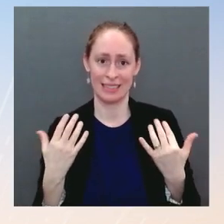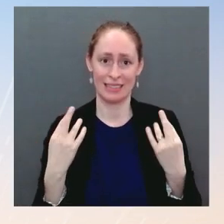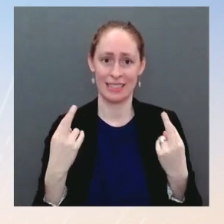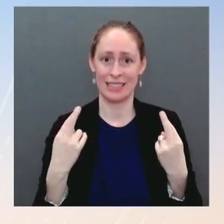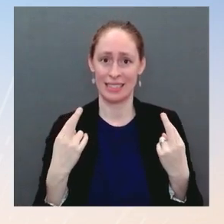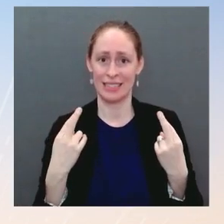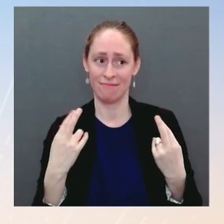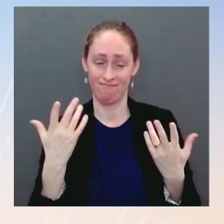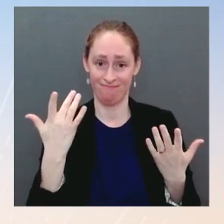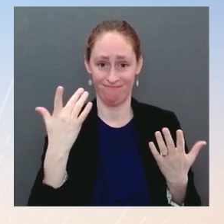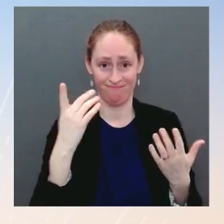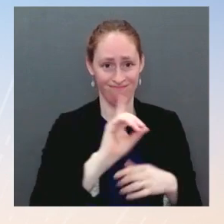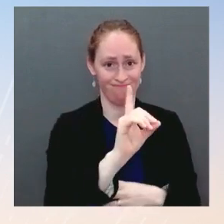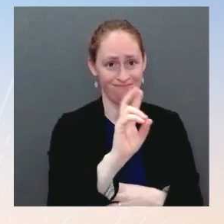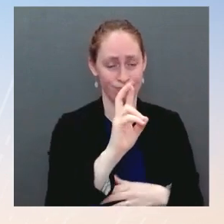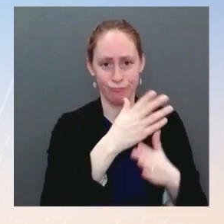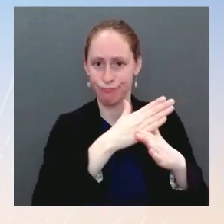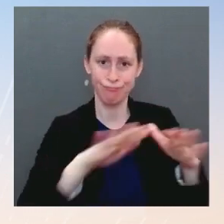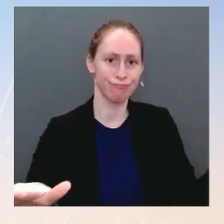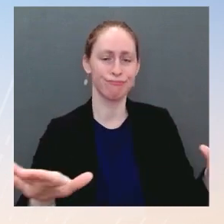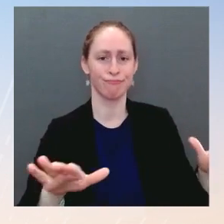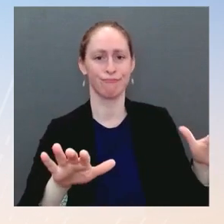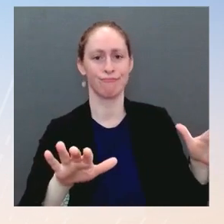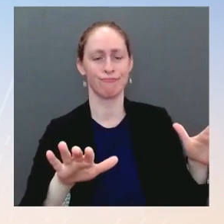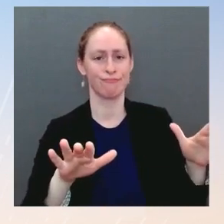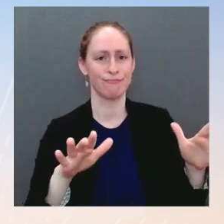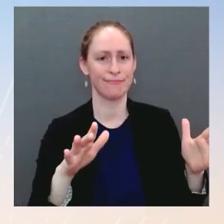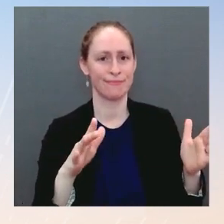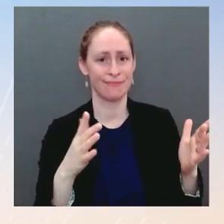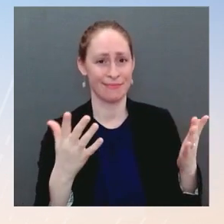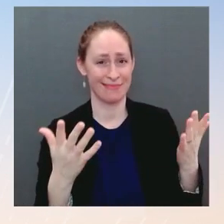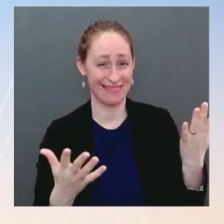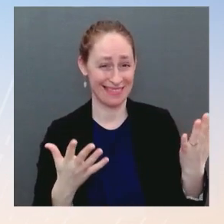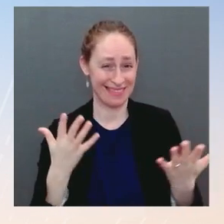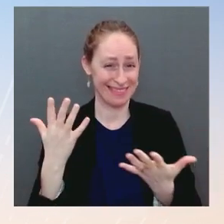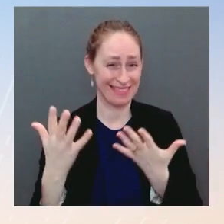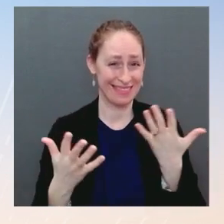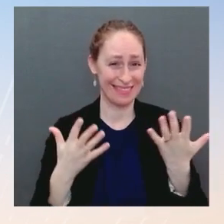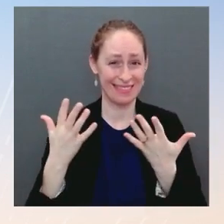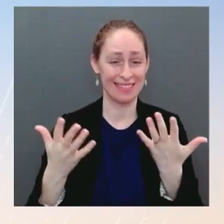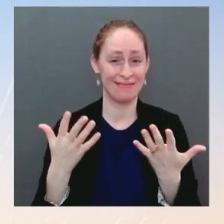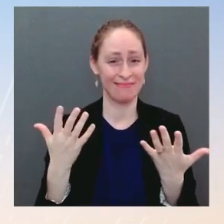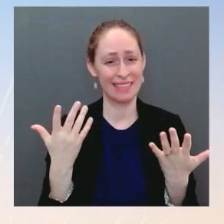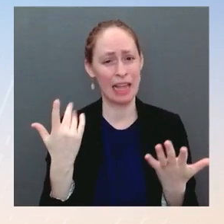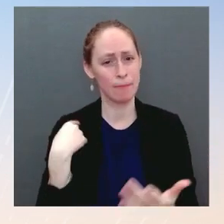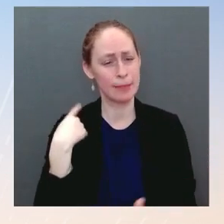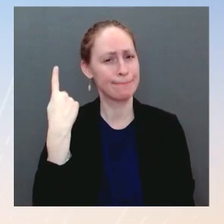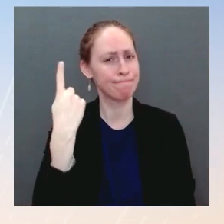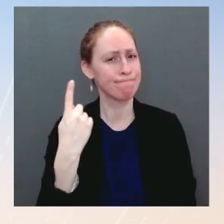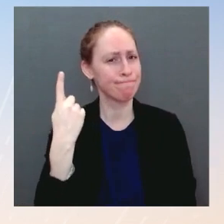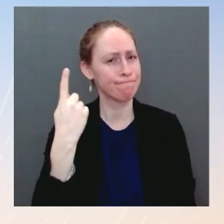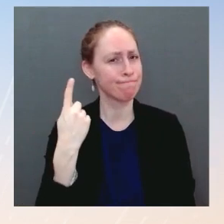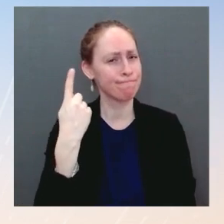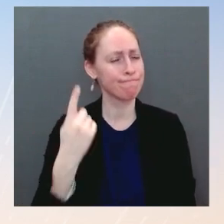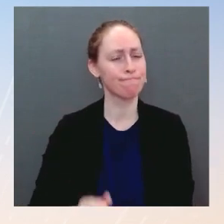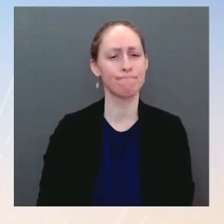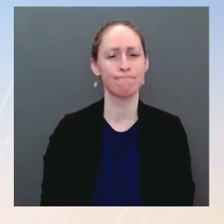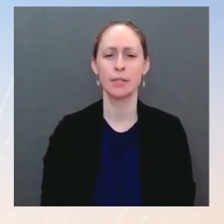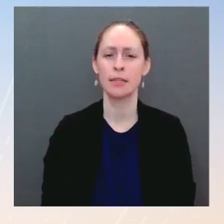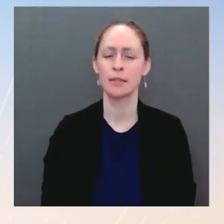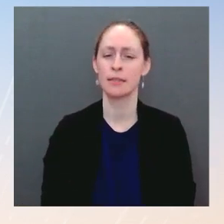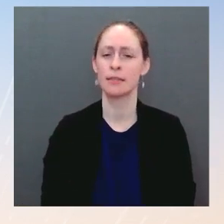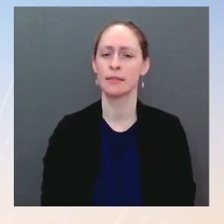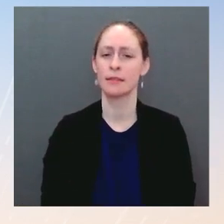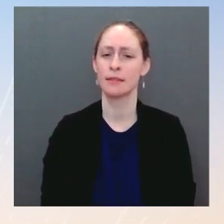gets to an earlier question as well, a little bit, but is there a desire on his part to try to find a way